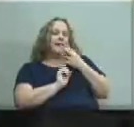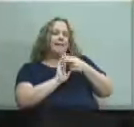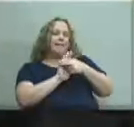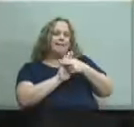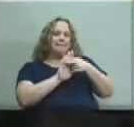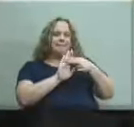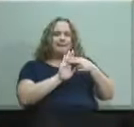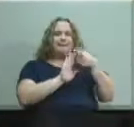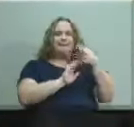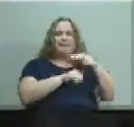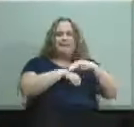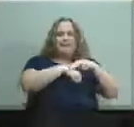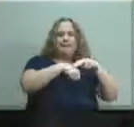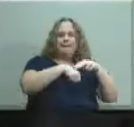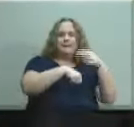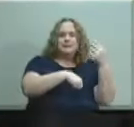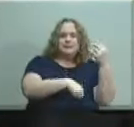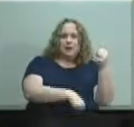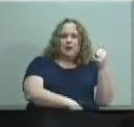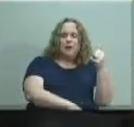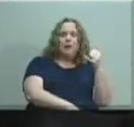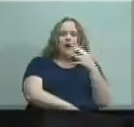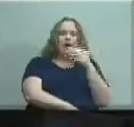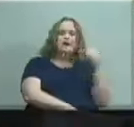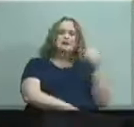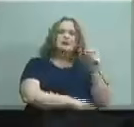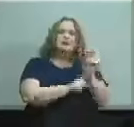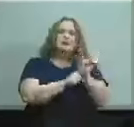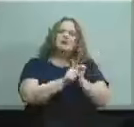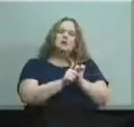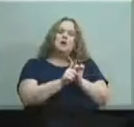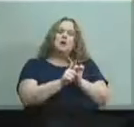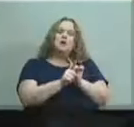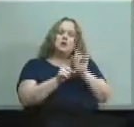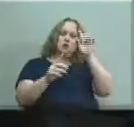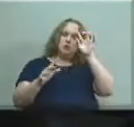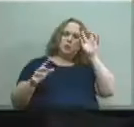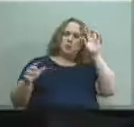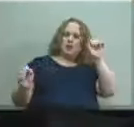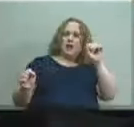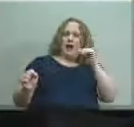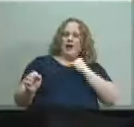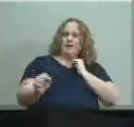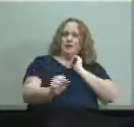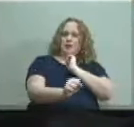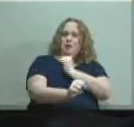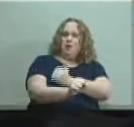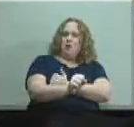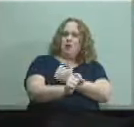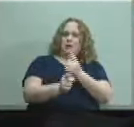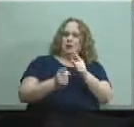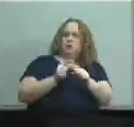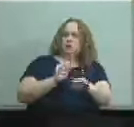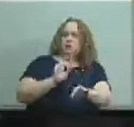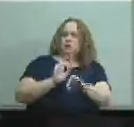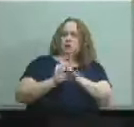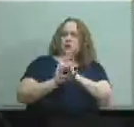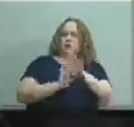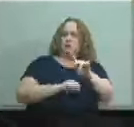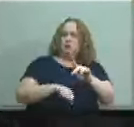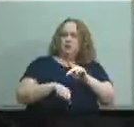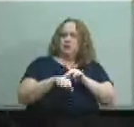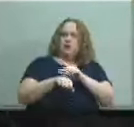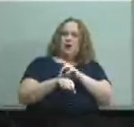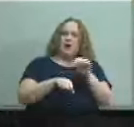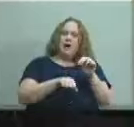superintendent authorities select principles and essentially what it's the focus is to um express support for